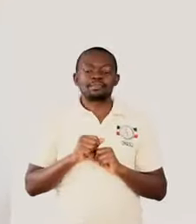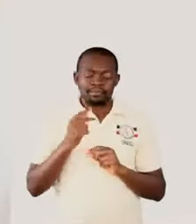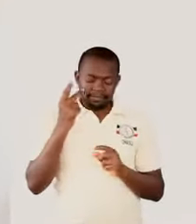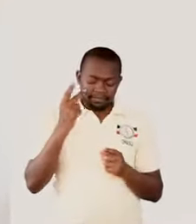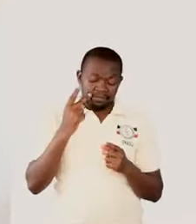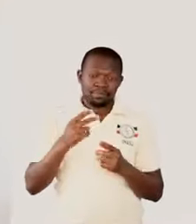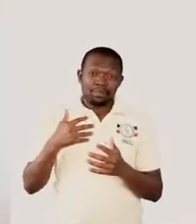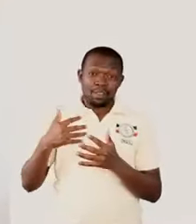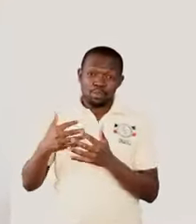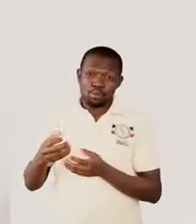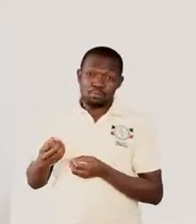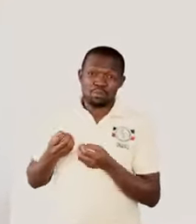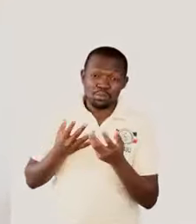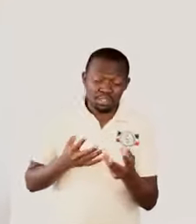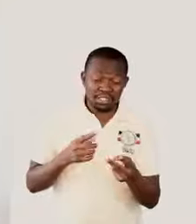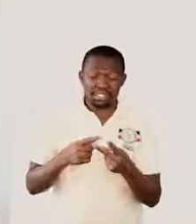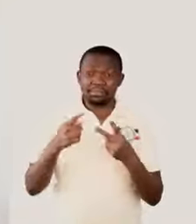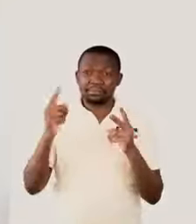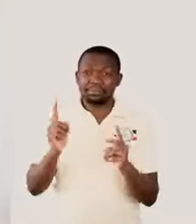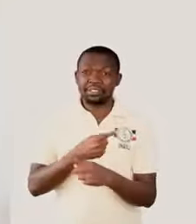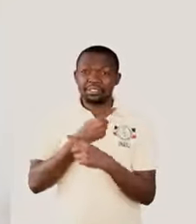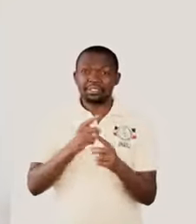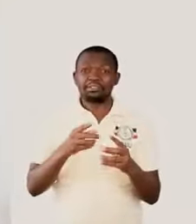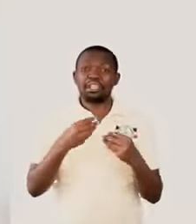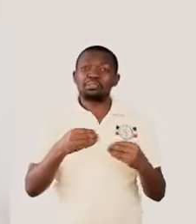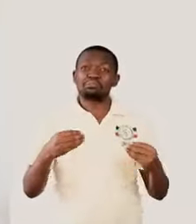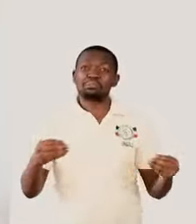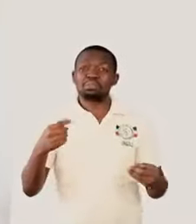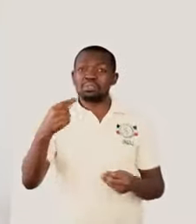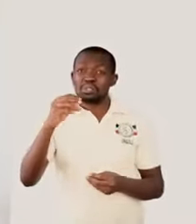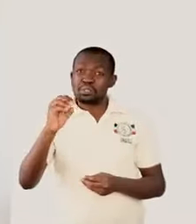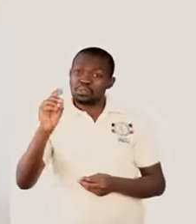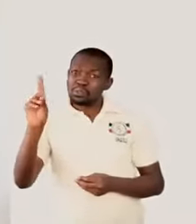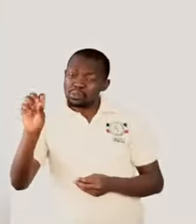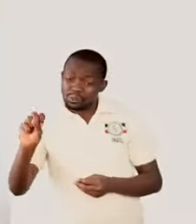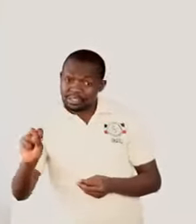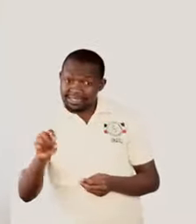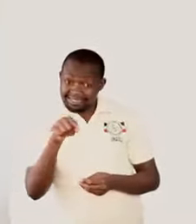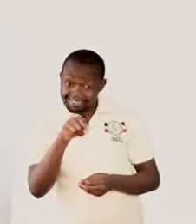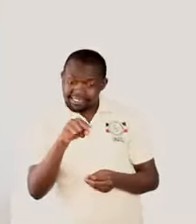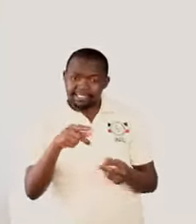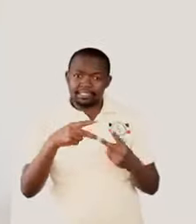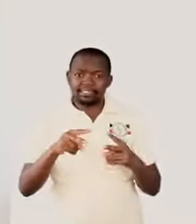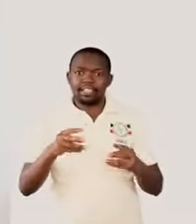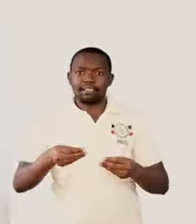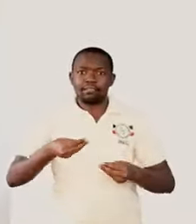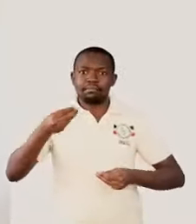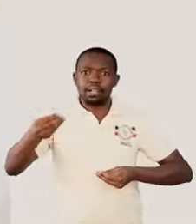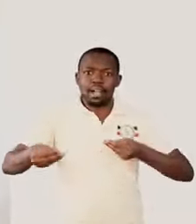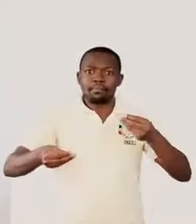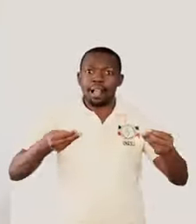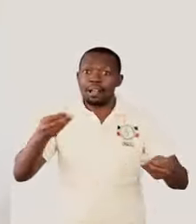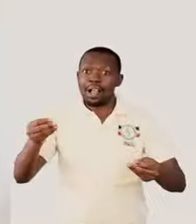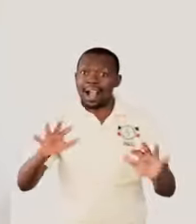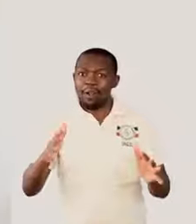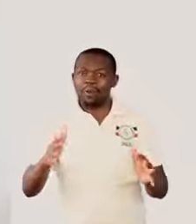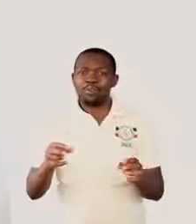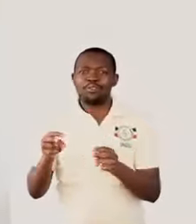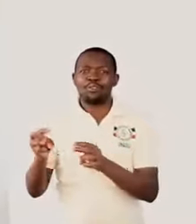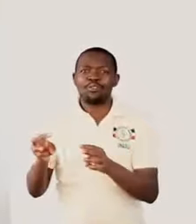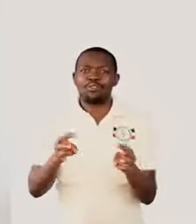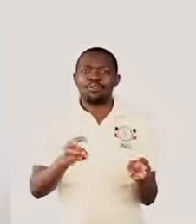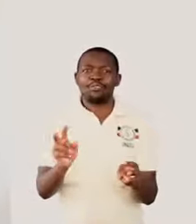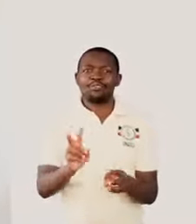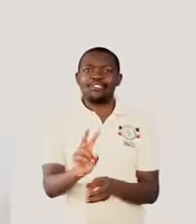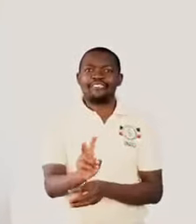to manufacture goods. And then these goods are distributed in form of services. And the development of our